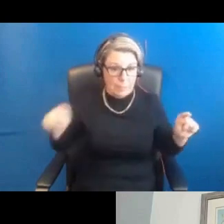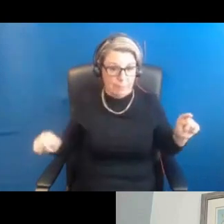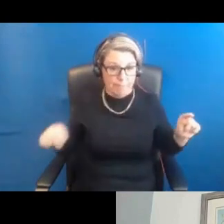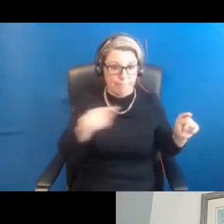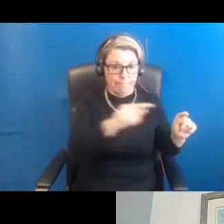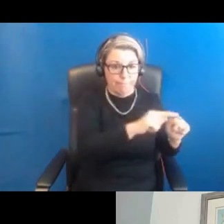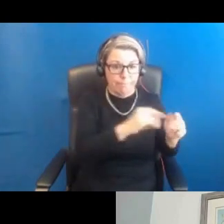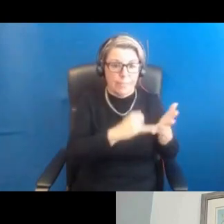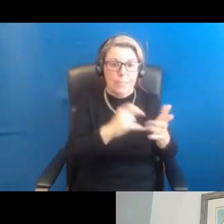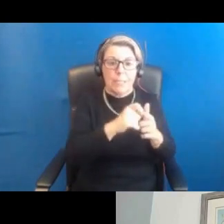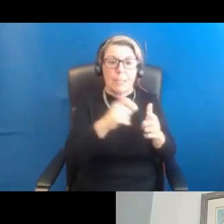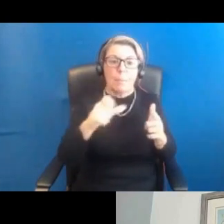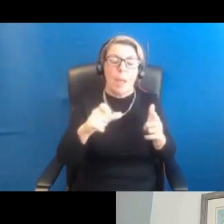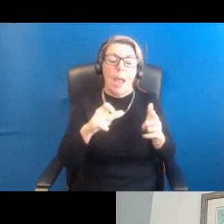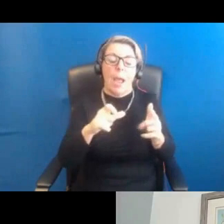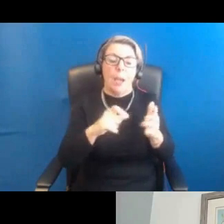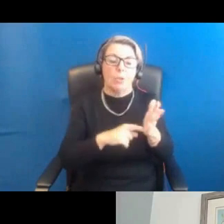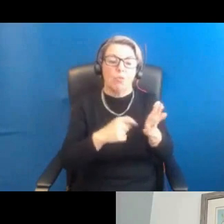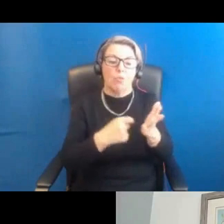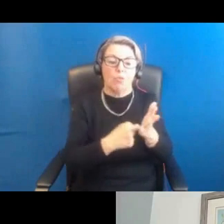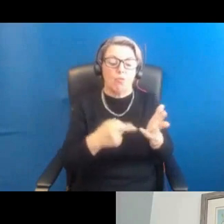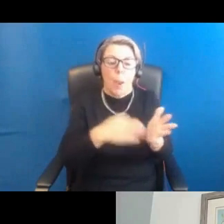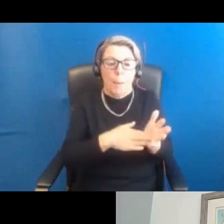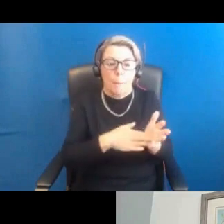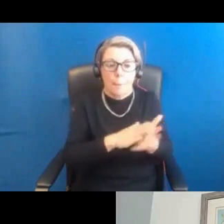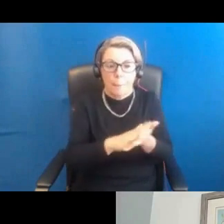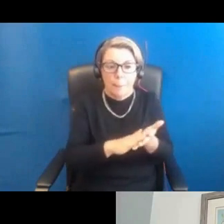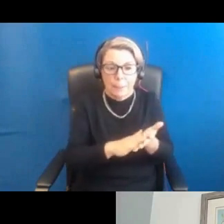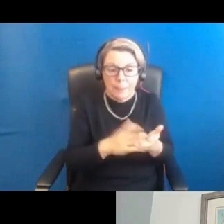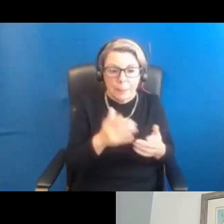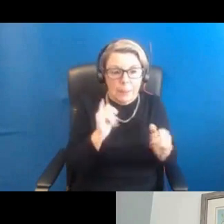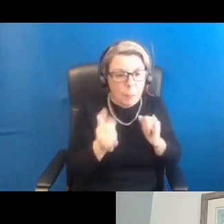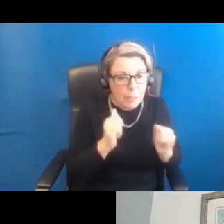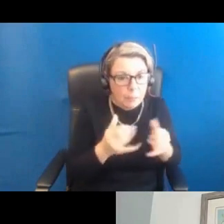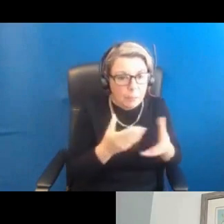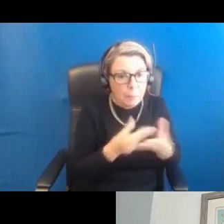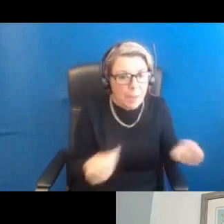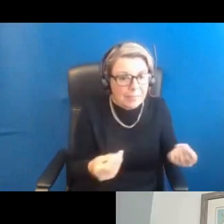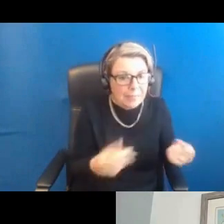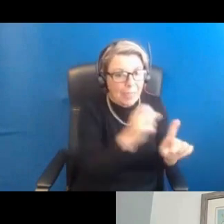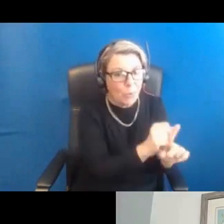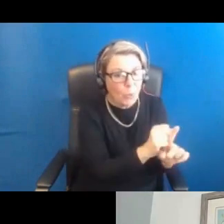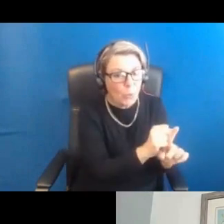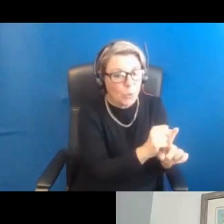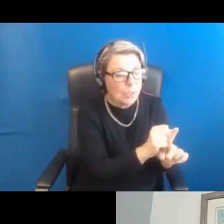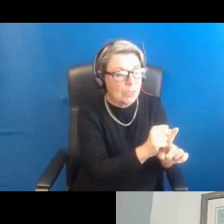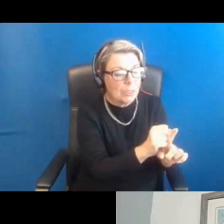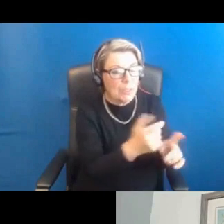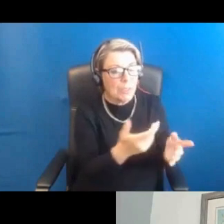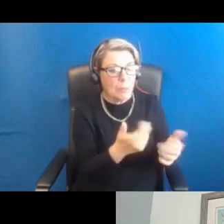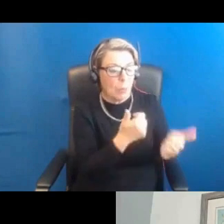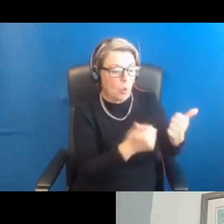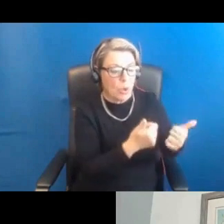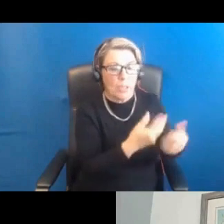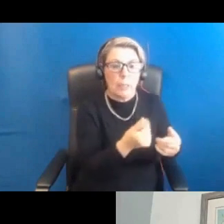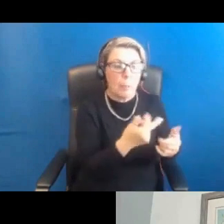appears that you get dismissed as not having PCOS, if you're okay on some of the tests, but not